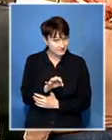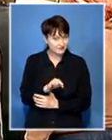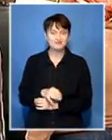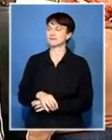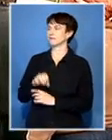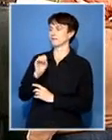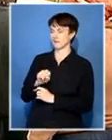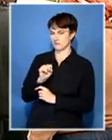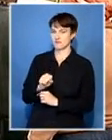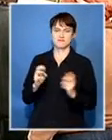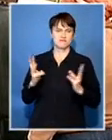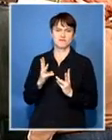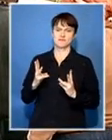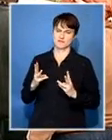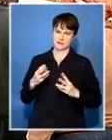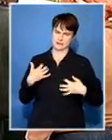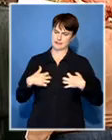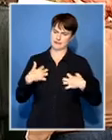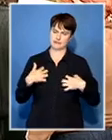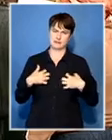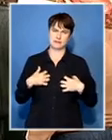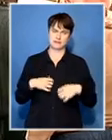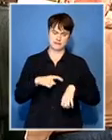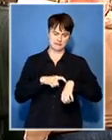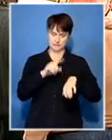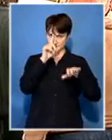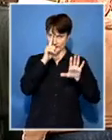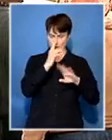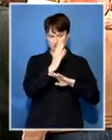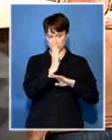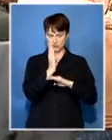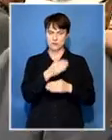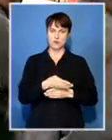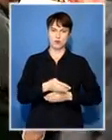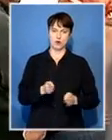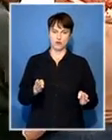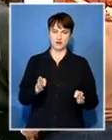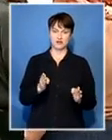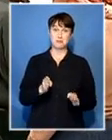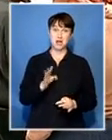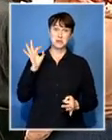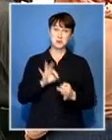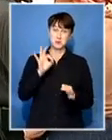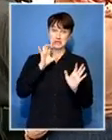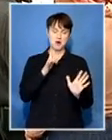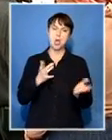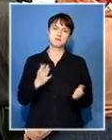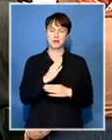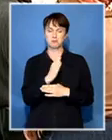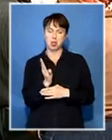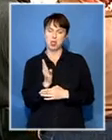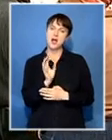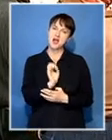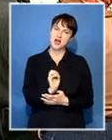they did they have tummy the voting stations open shortly after seven o'clock I mean they did not open at seven o'clock on the mark there were some slight